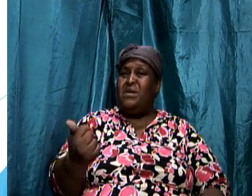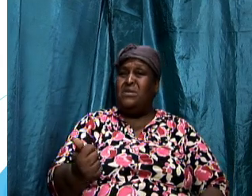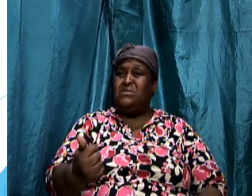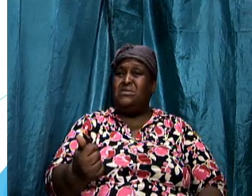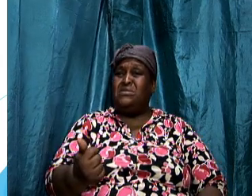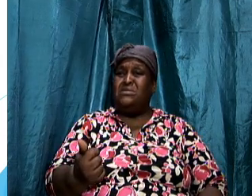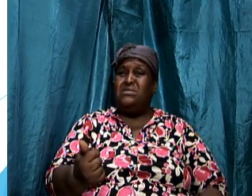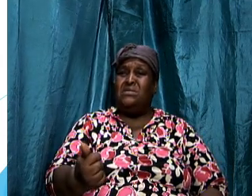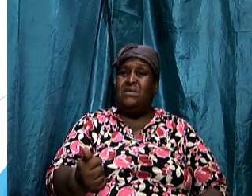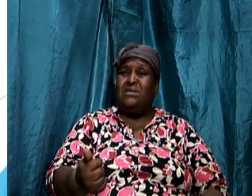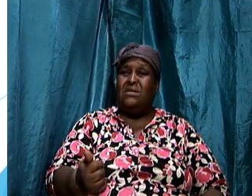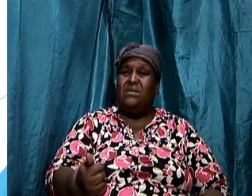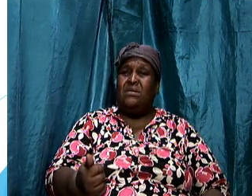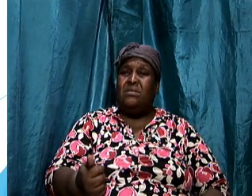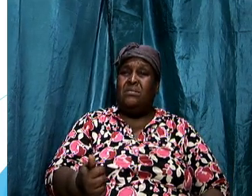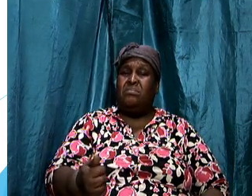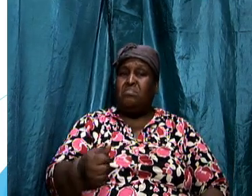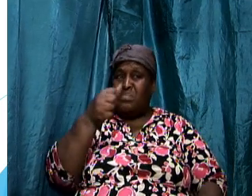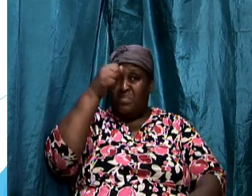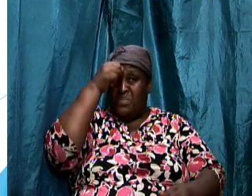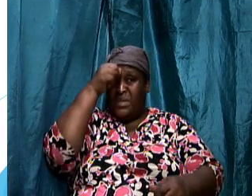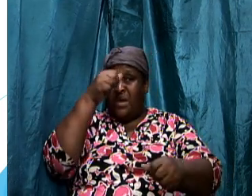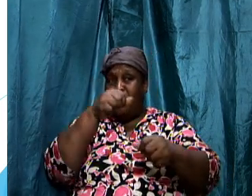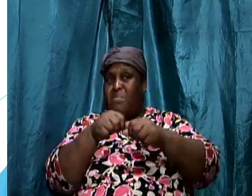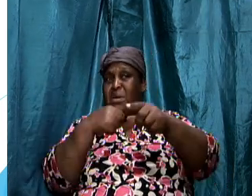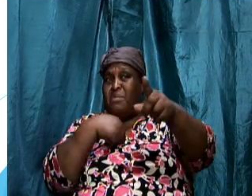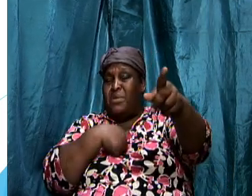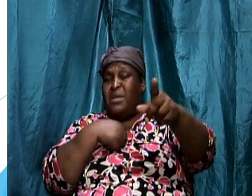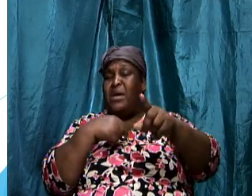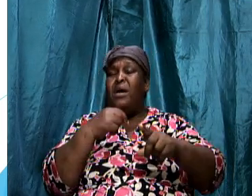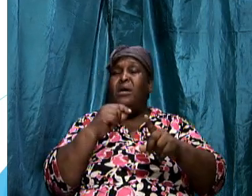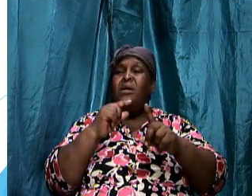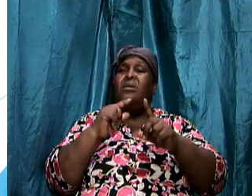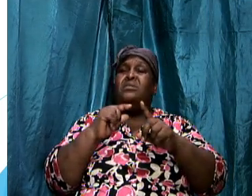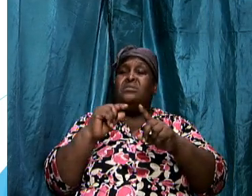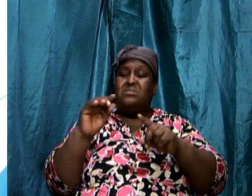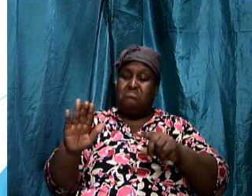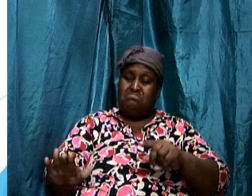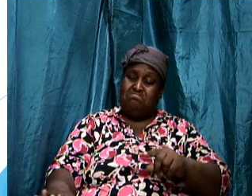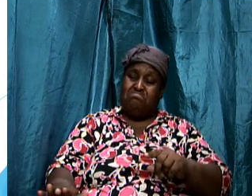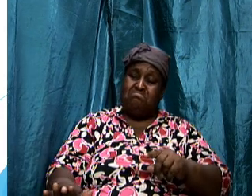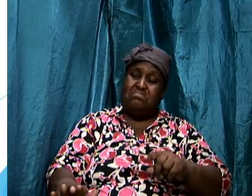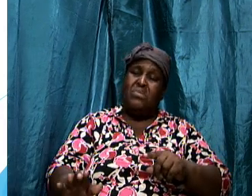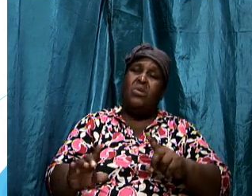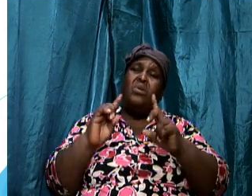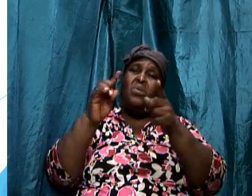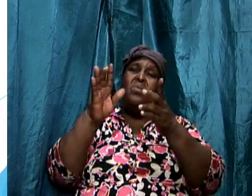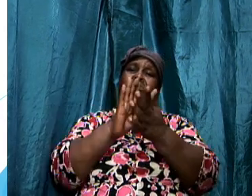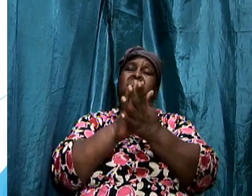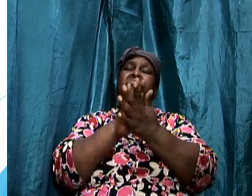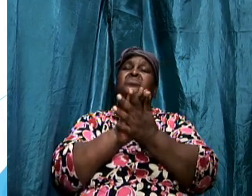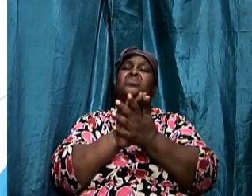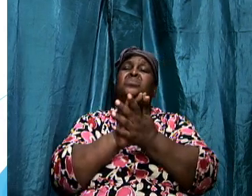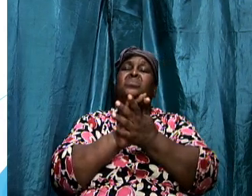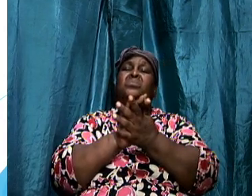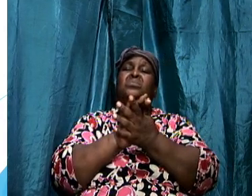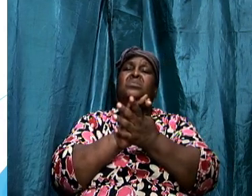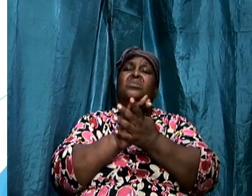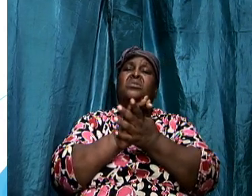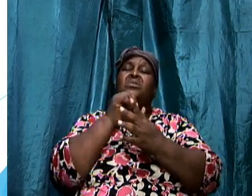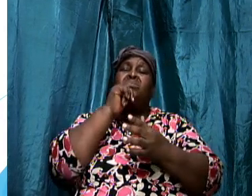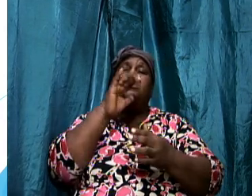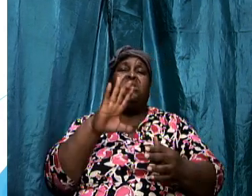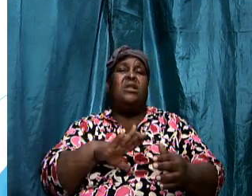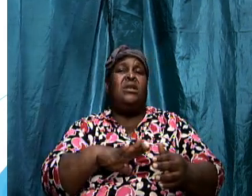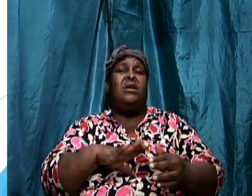recall when i was small going to primary school there was a lady her name was grant miss grant and